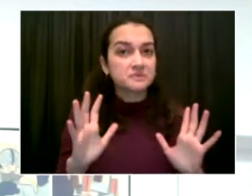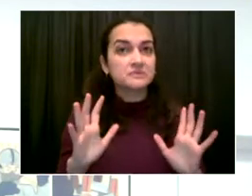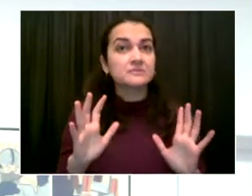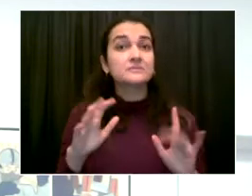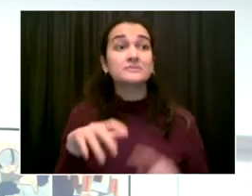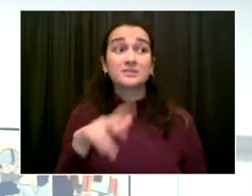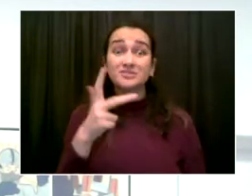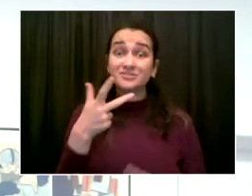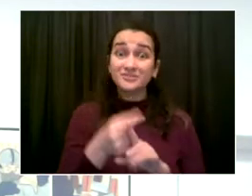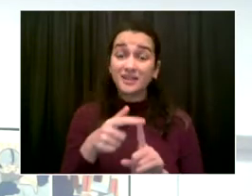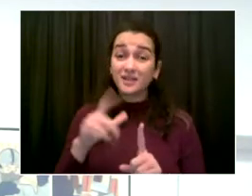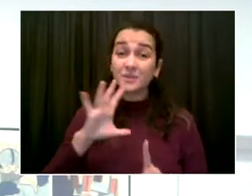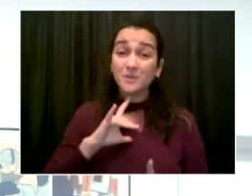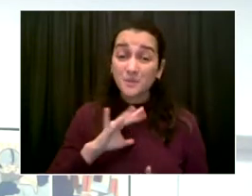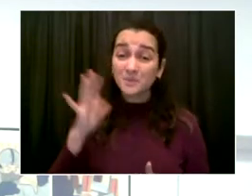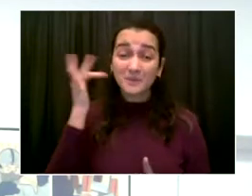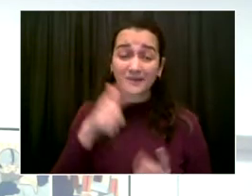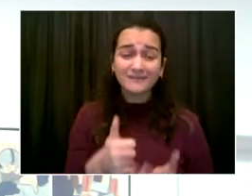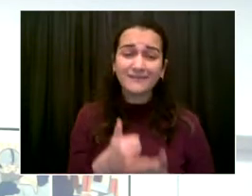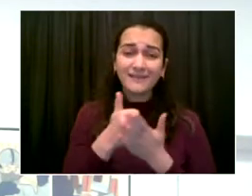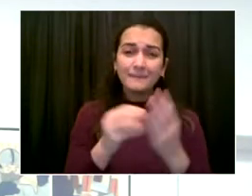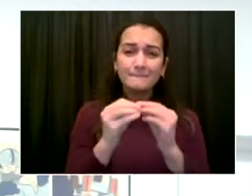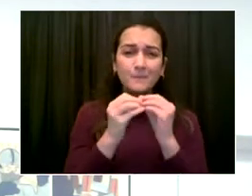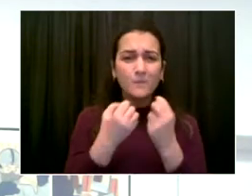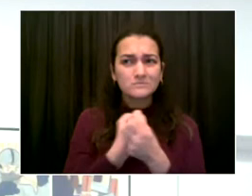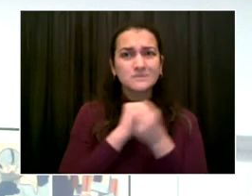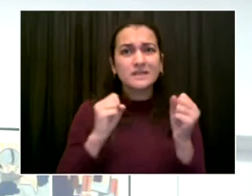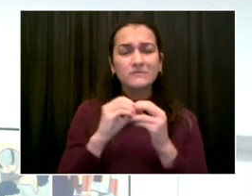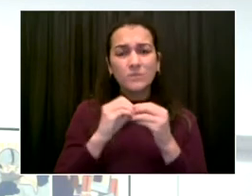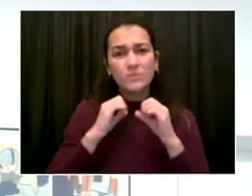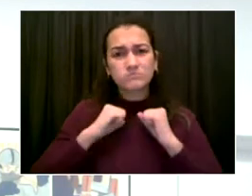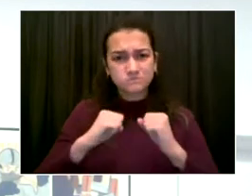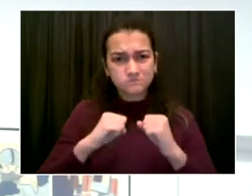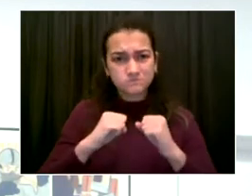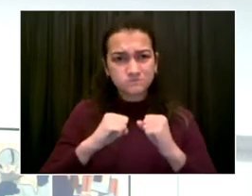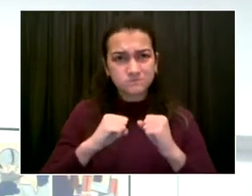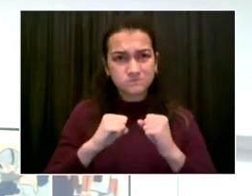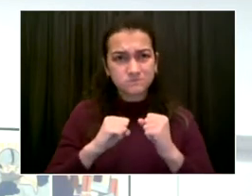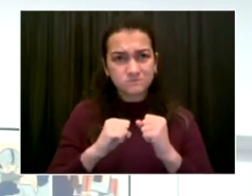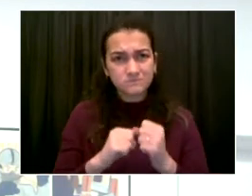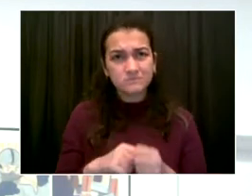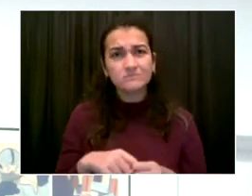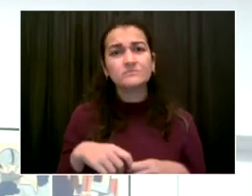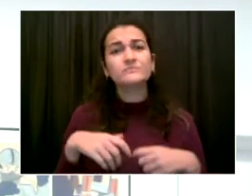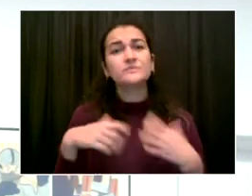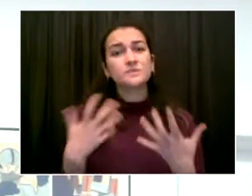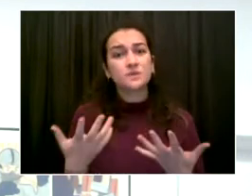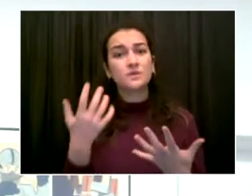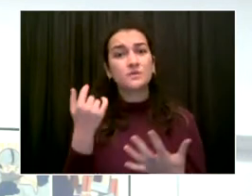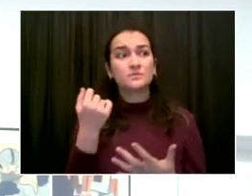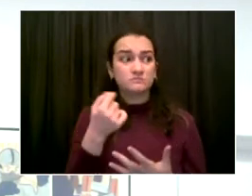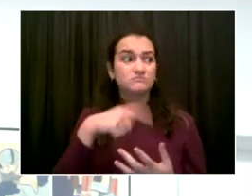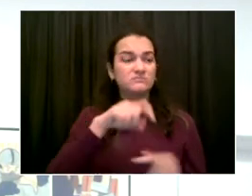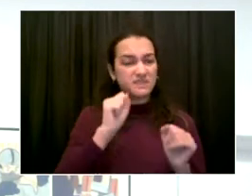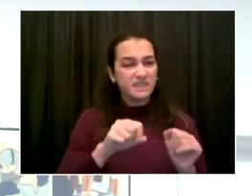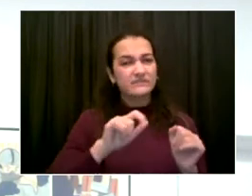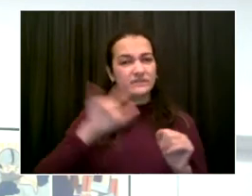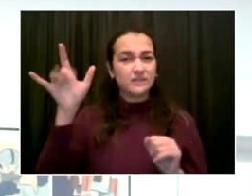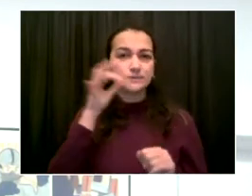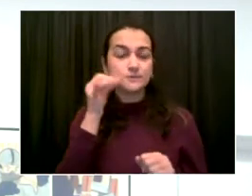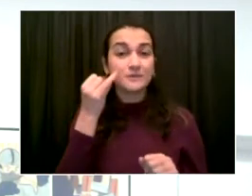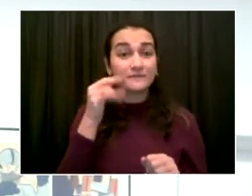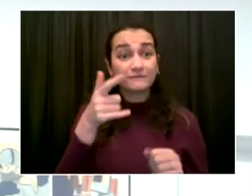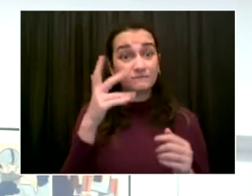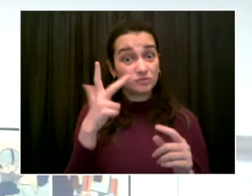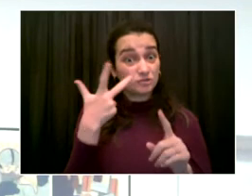who are traveling. We also do recommend testing before and after travel. And of course, people should continue to